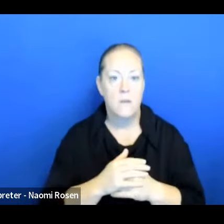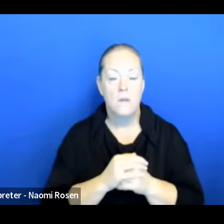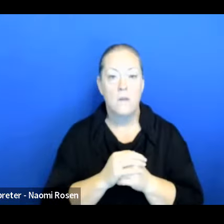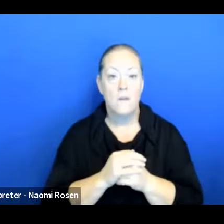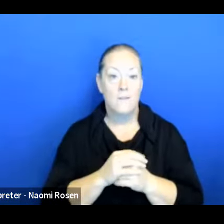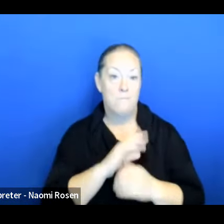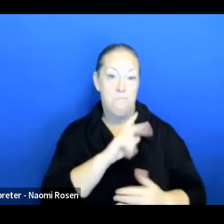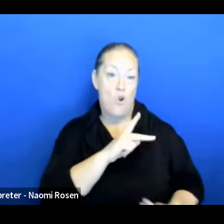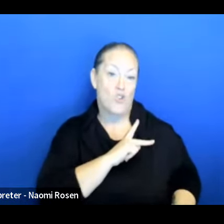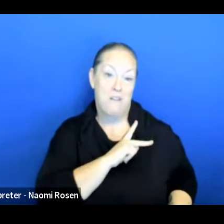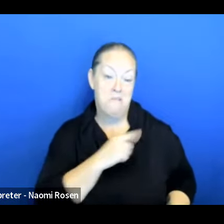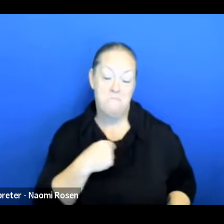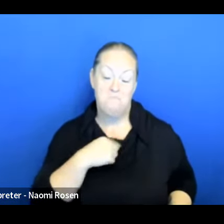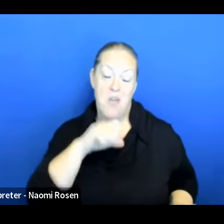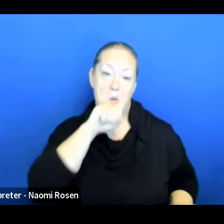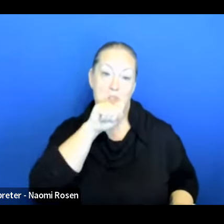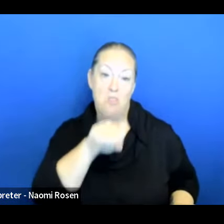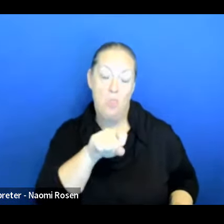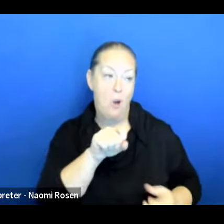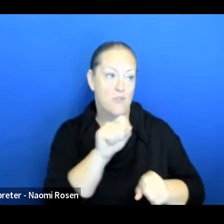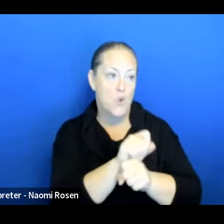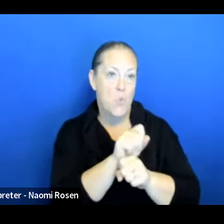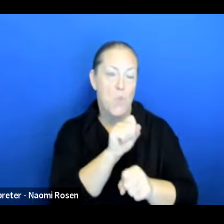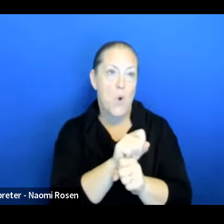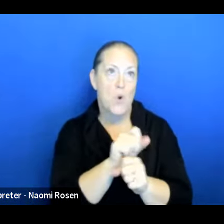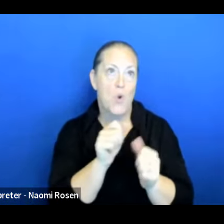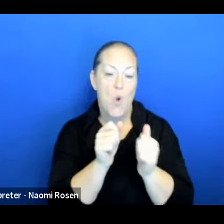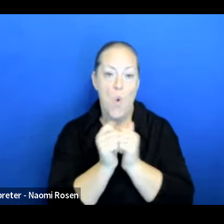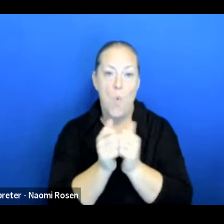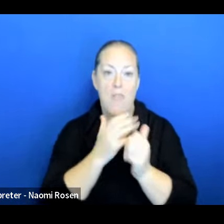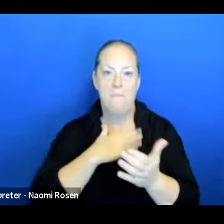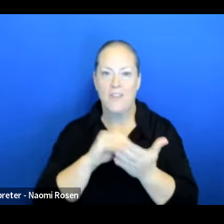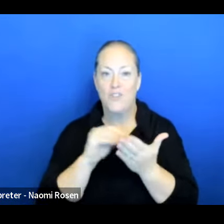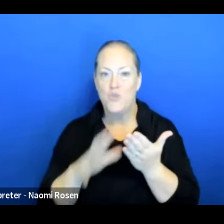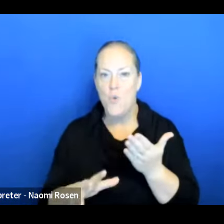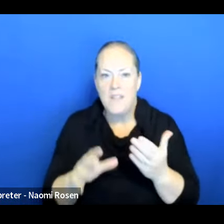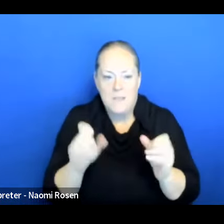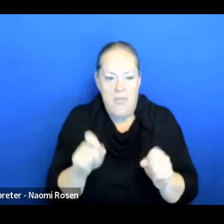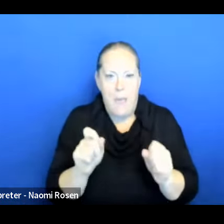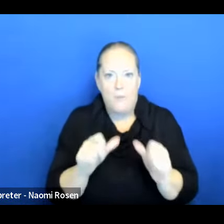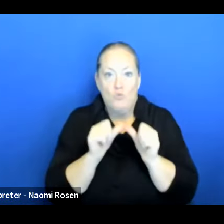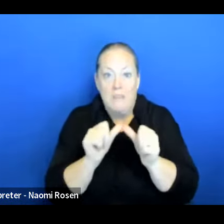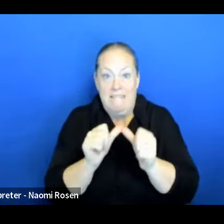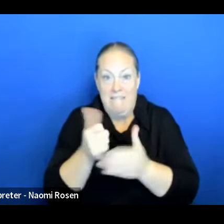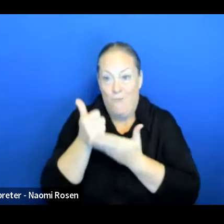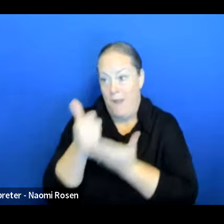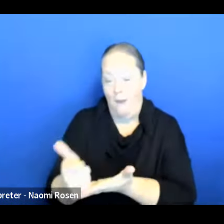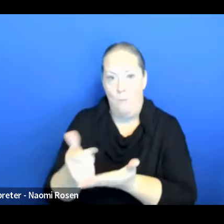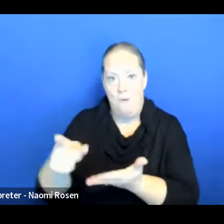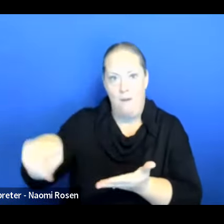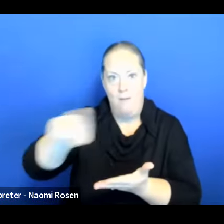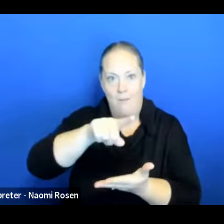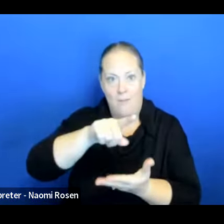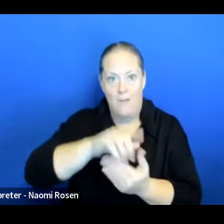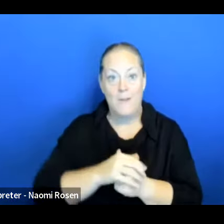I would love to, to work, um, with my students to be able to continue to help. So there, there wasn't, there wasn't a